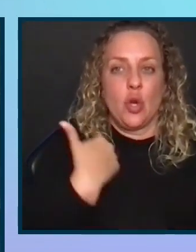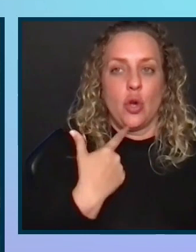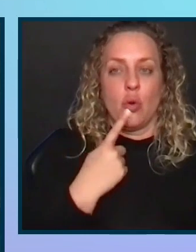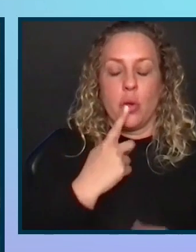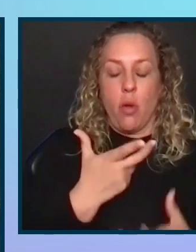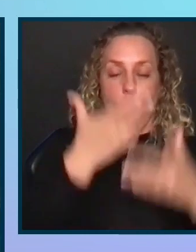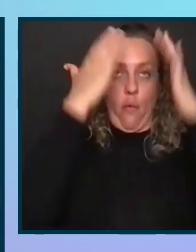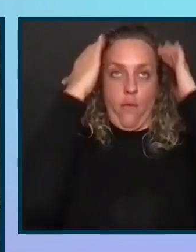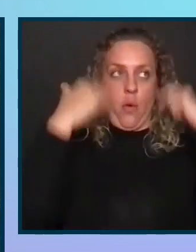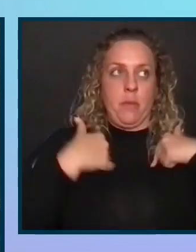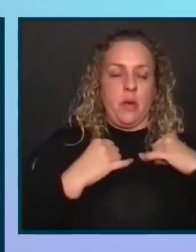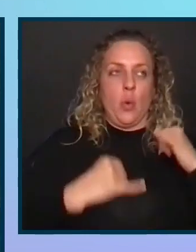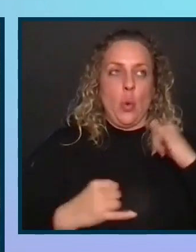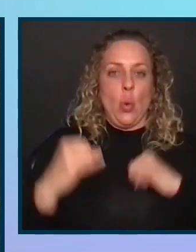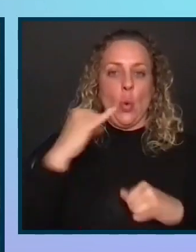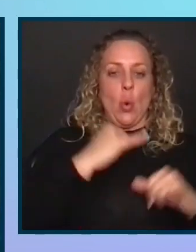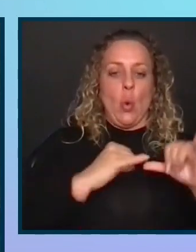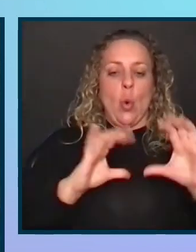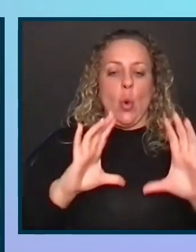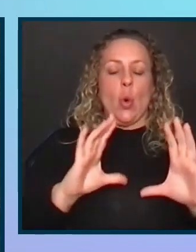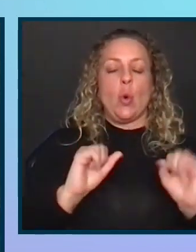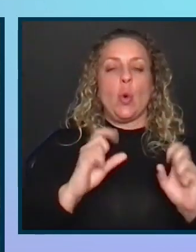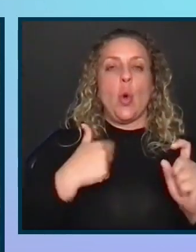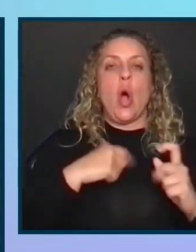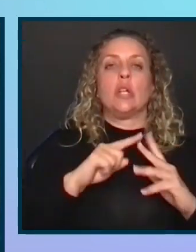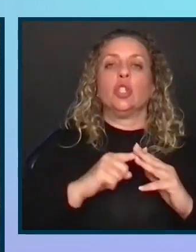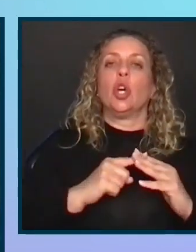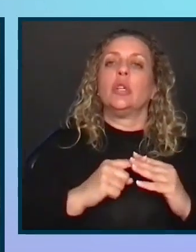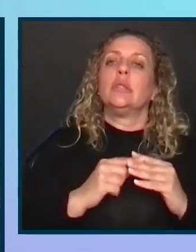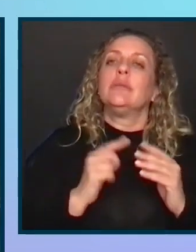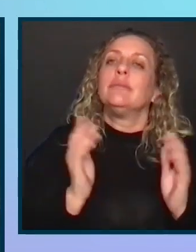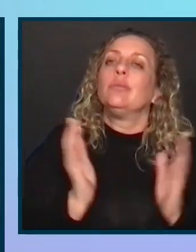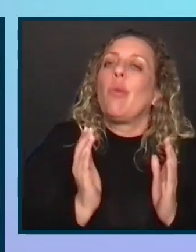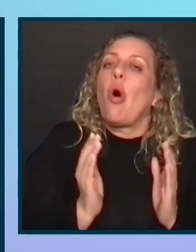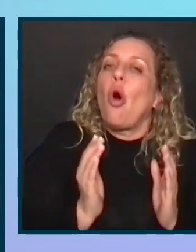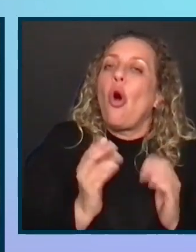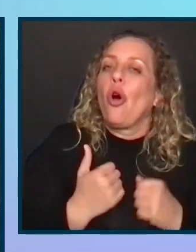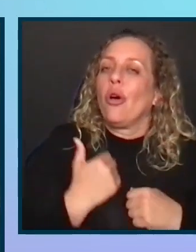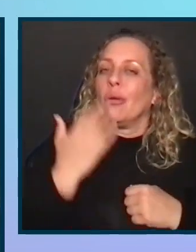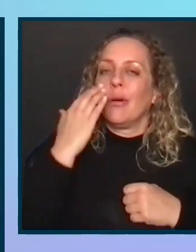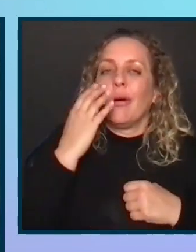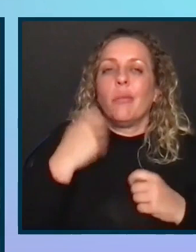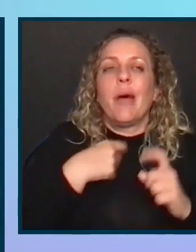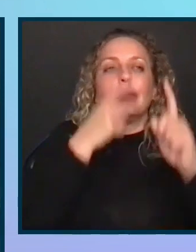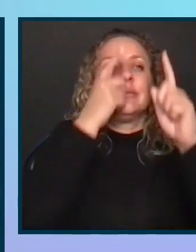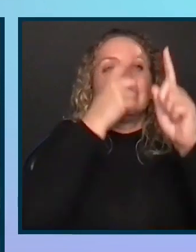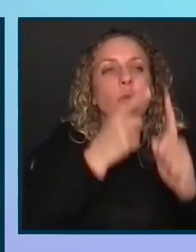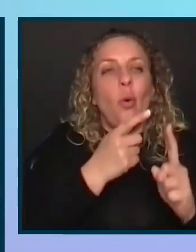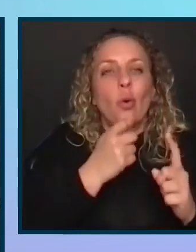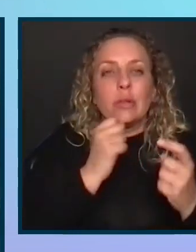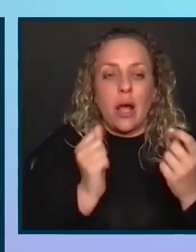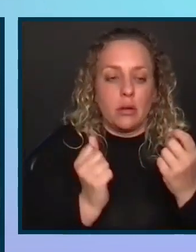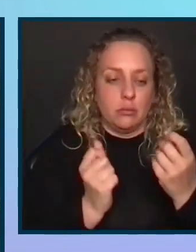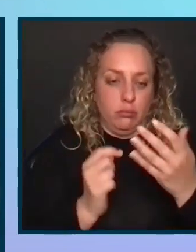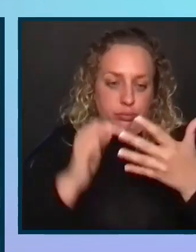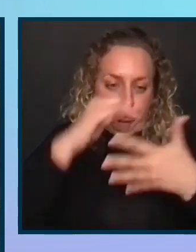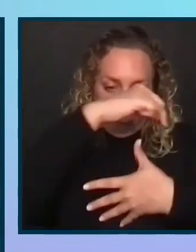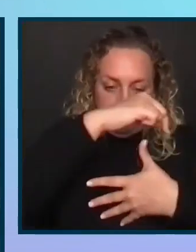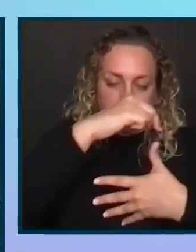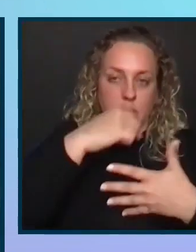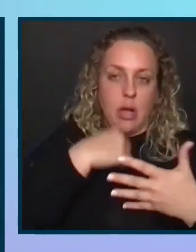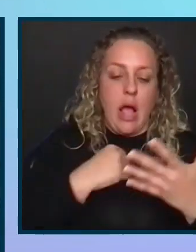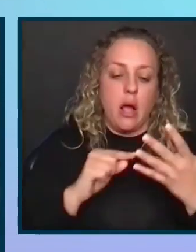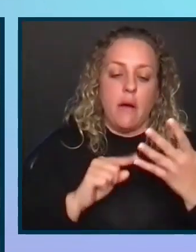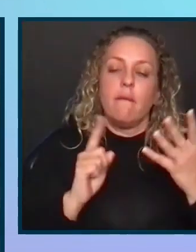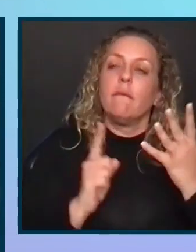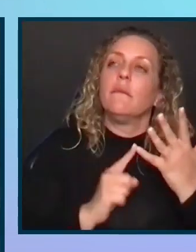overwhelming to me. And so I started small. I set small goals. I wanted to become certified as a CPAC.